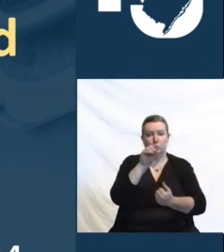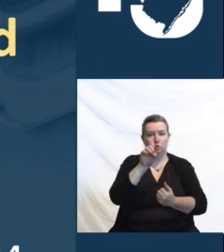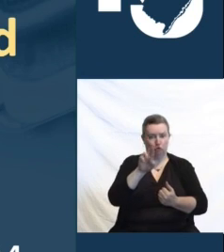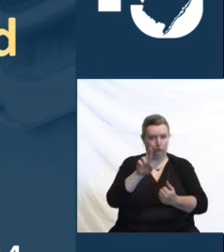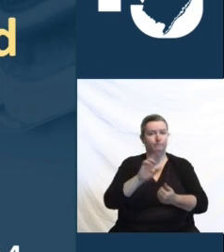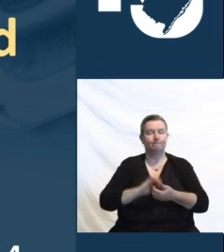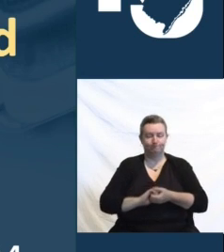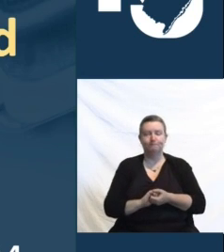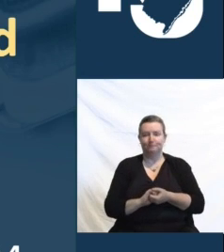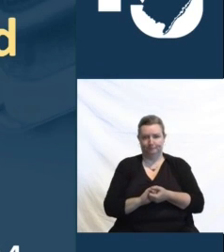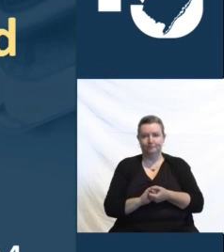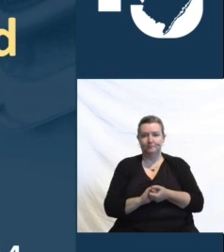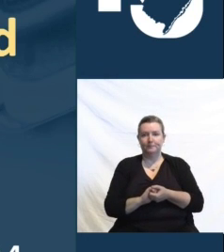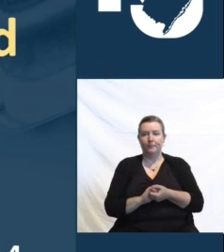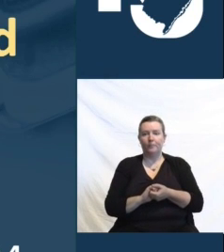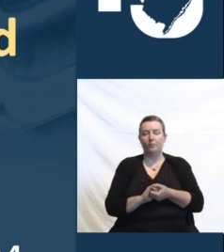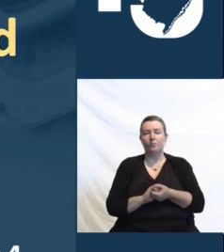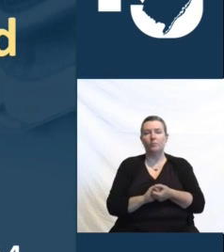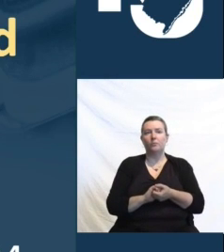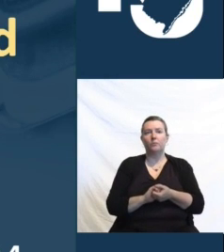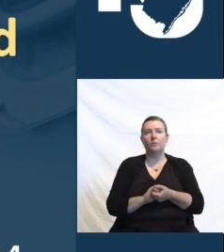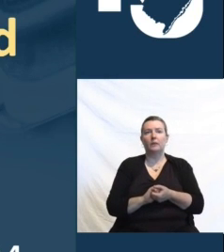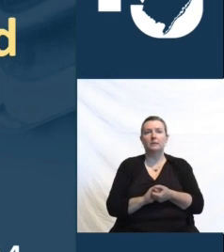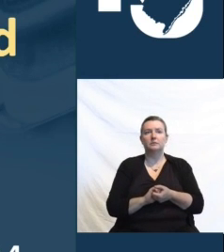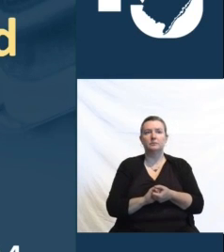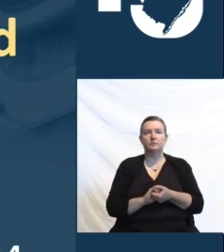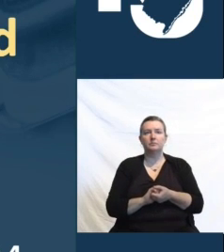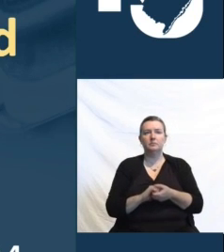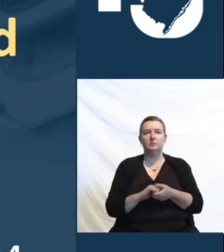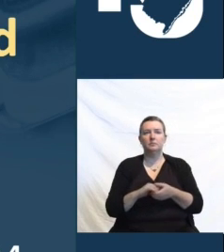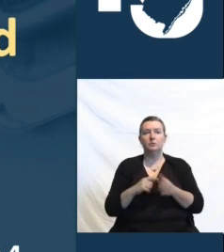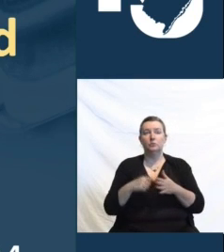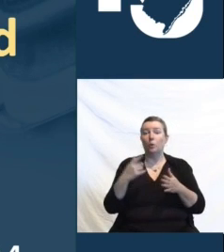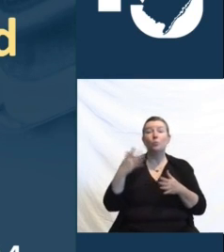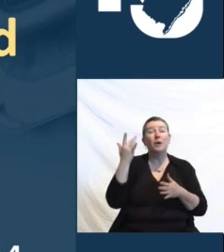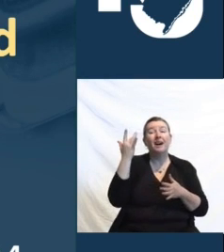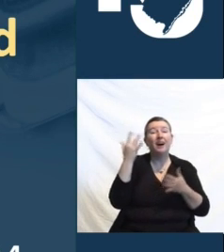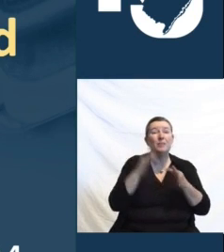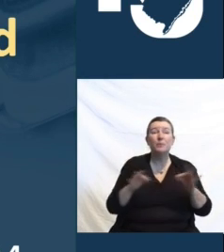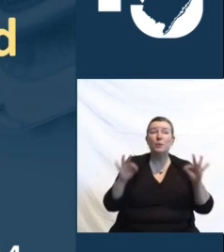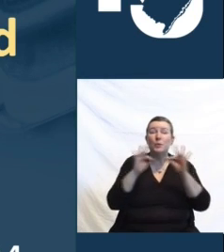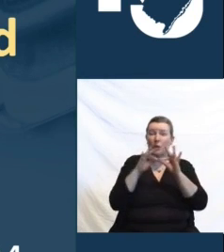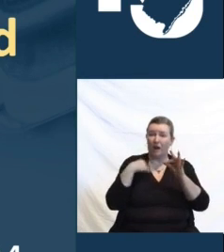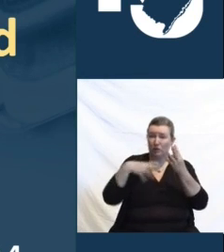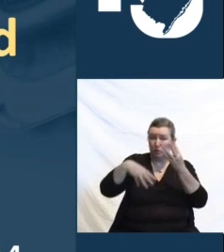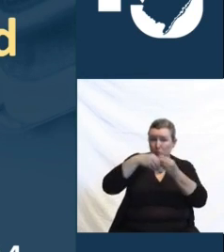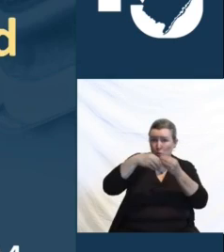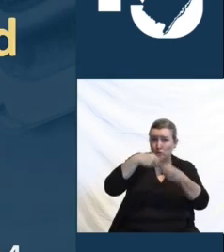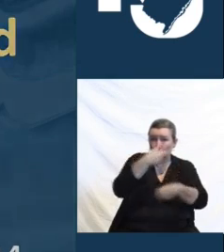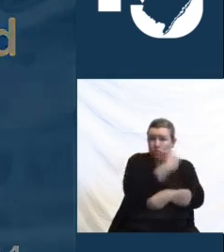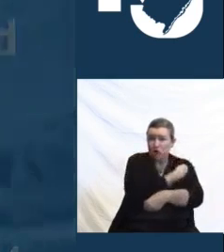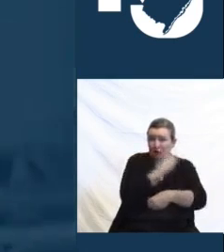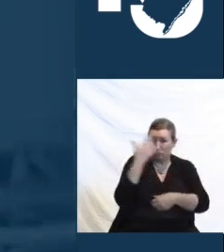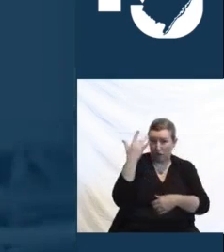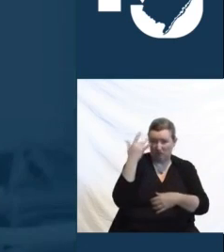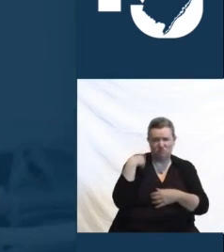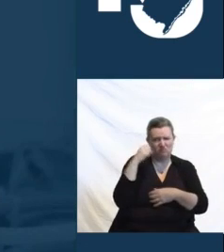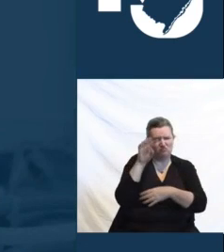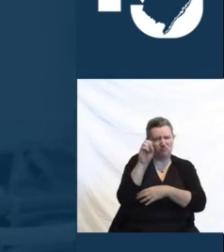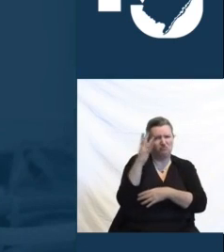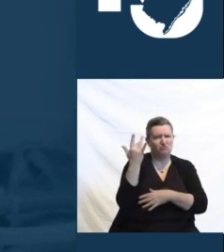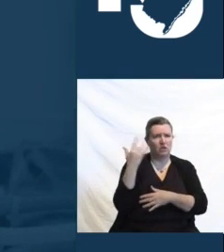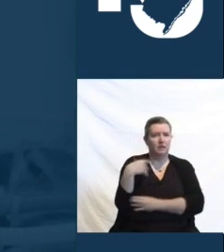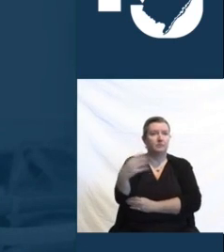Now, here is why we want to show you why getting this added shot is important. As we look at the latest